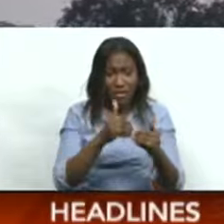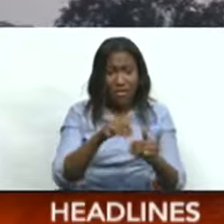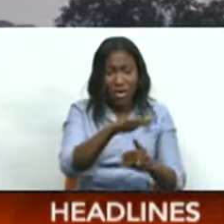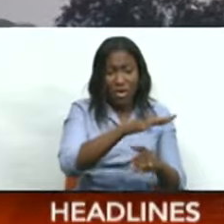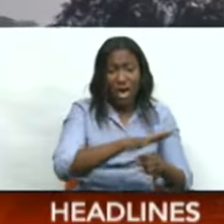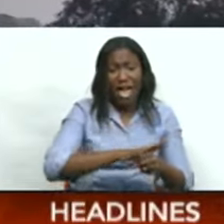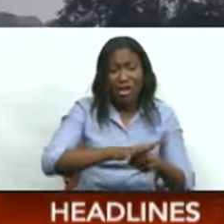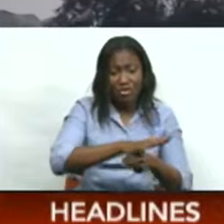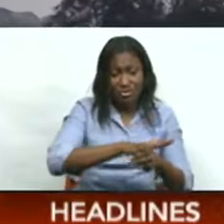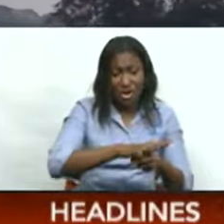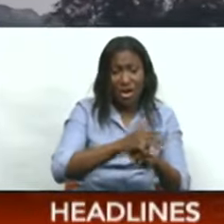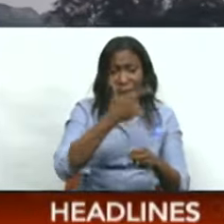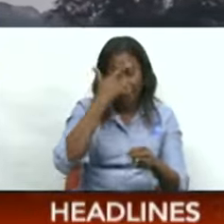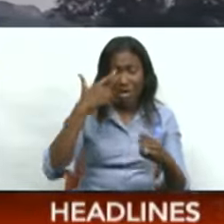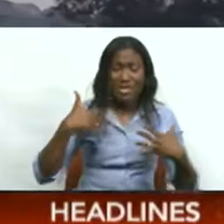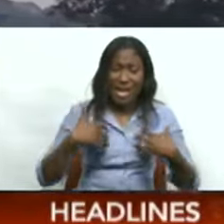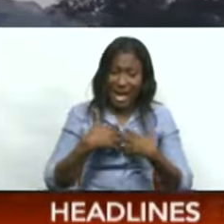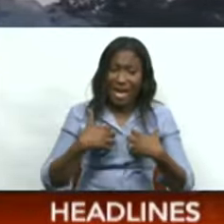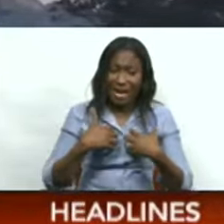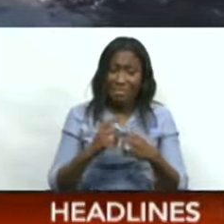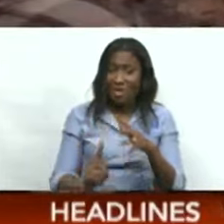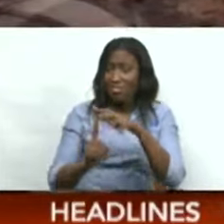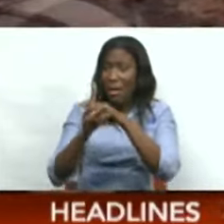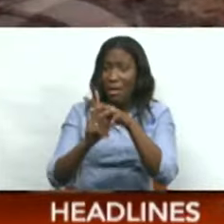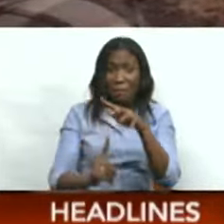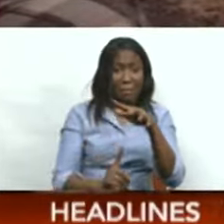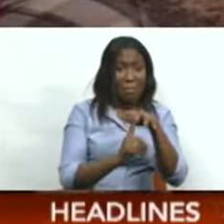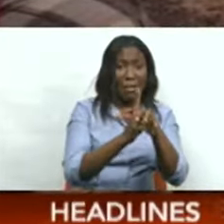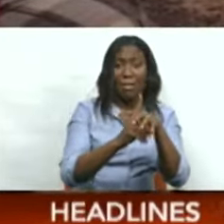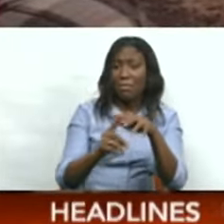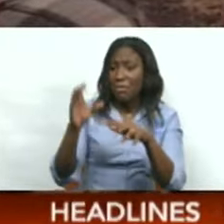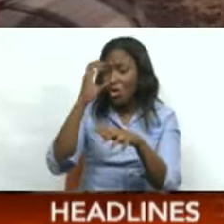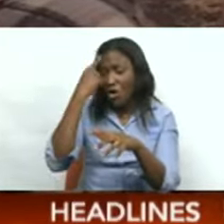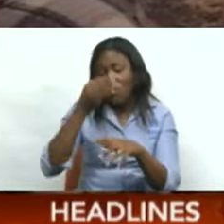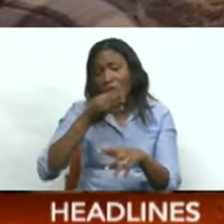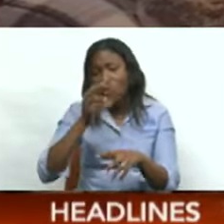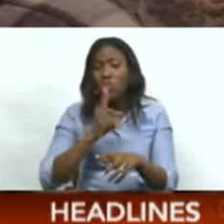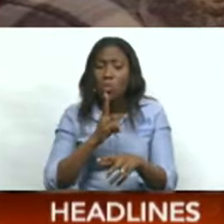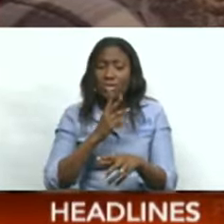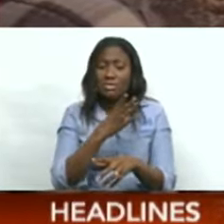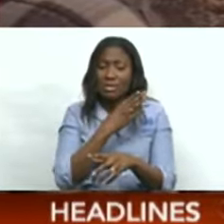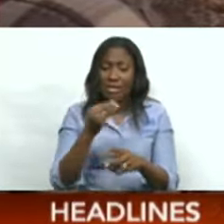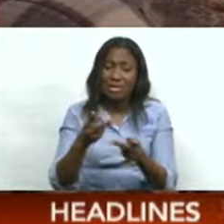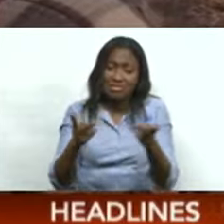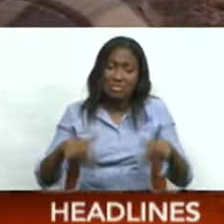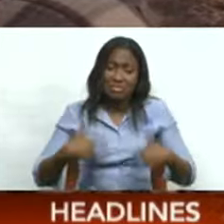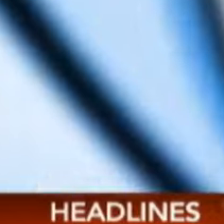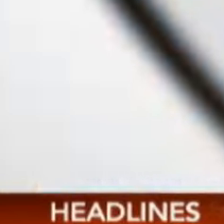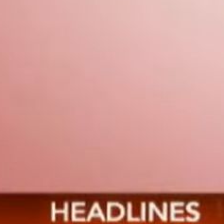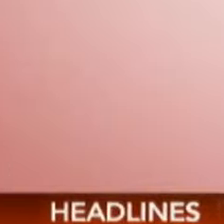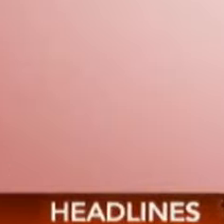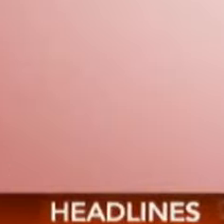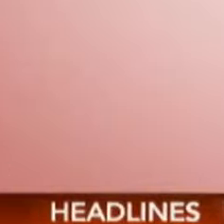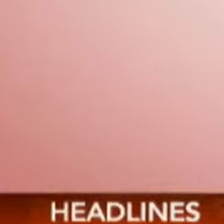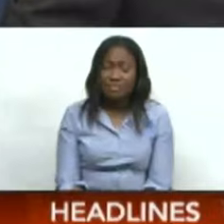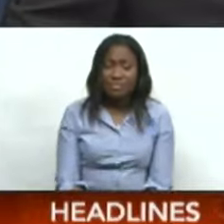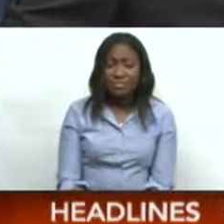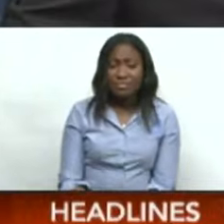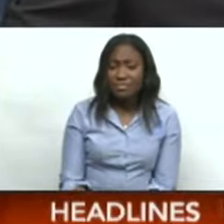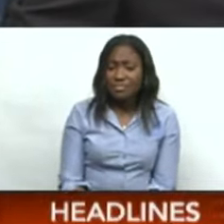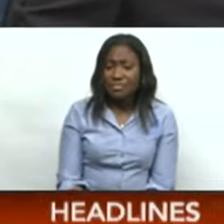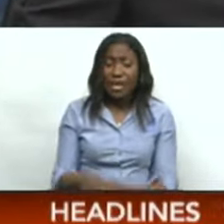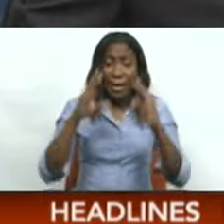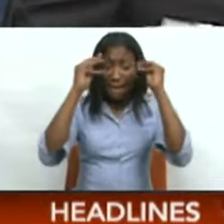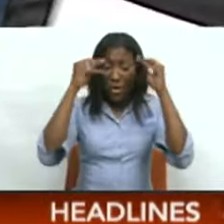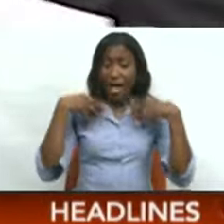areas as the animals emerge from their habitats in search of food, water and shelter. The